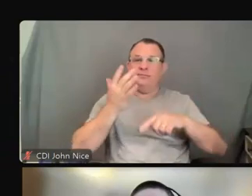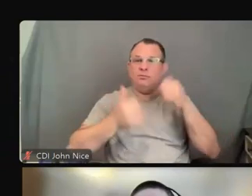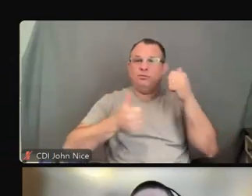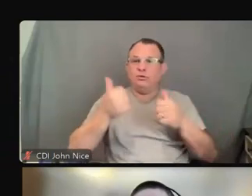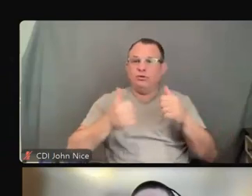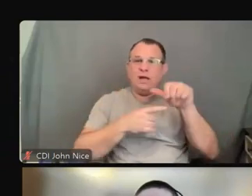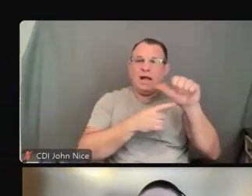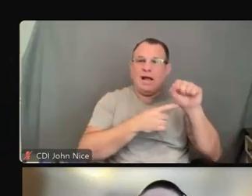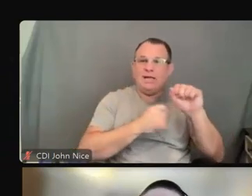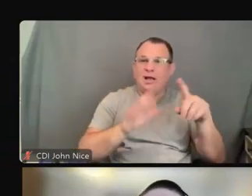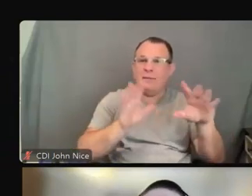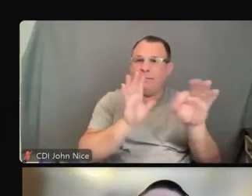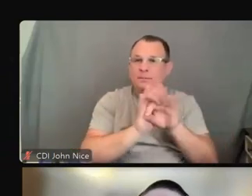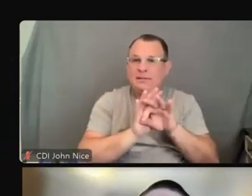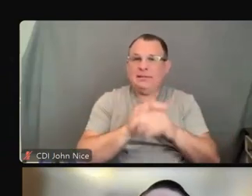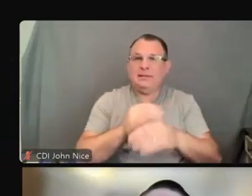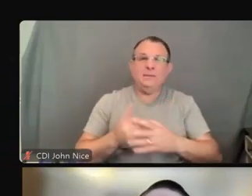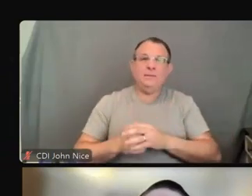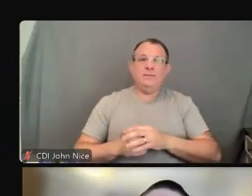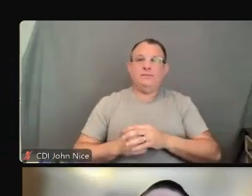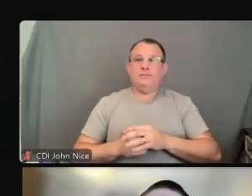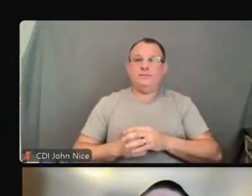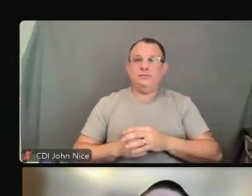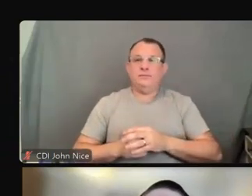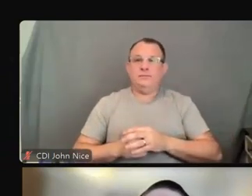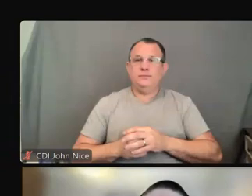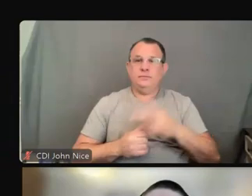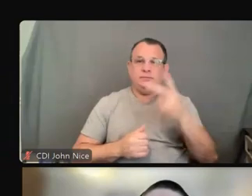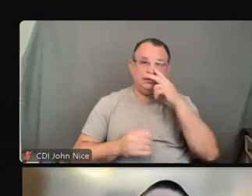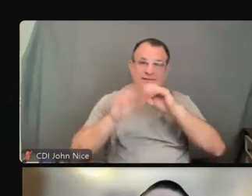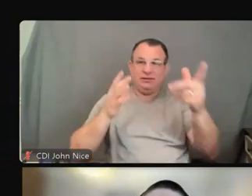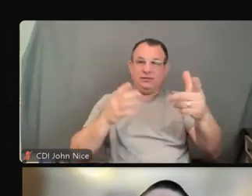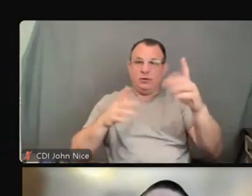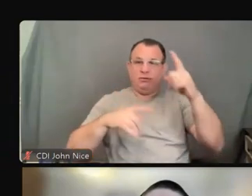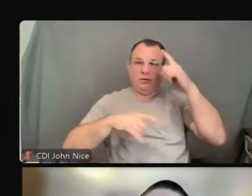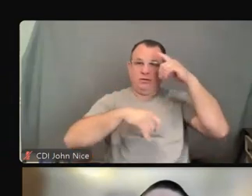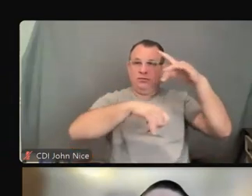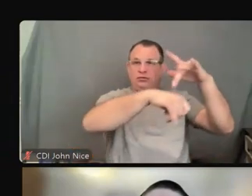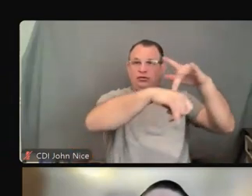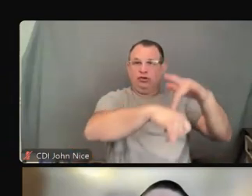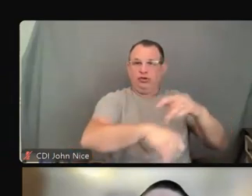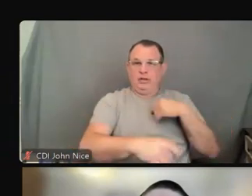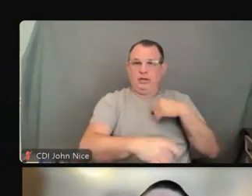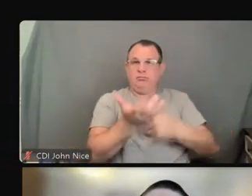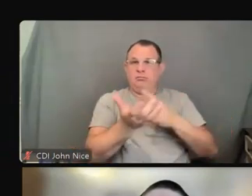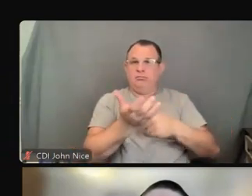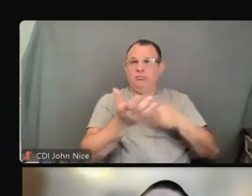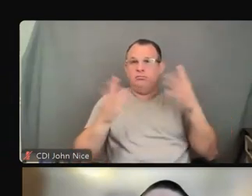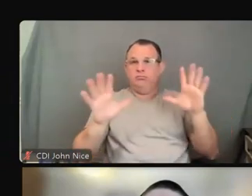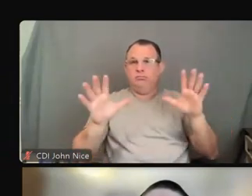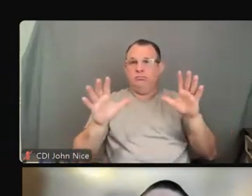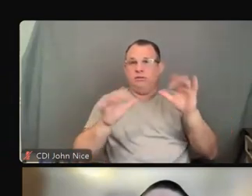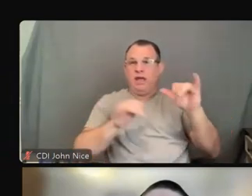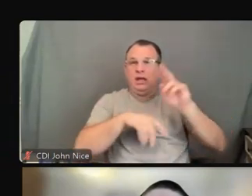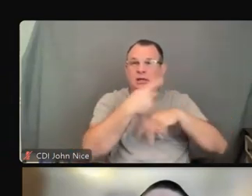These factors are fairly self-explanatory and we've touched on some already, such as the nature, the length, the